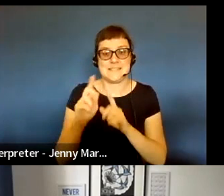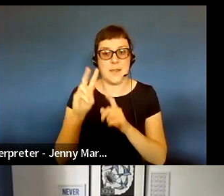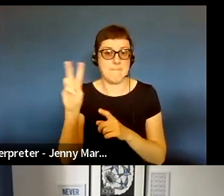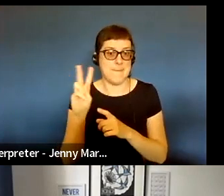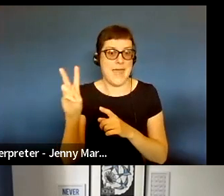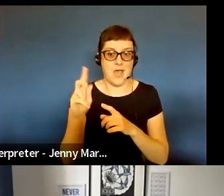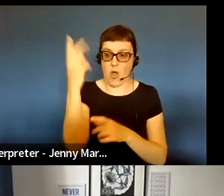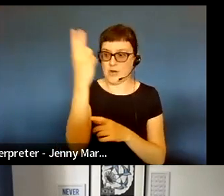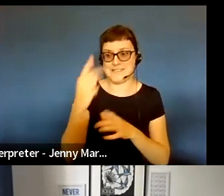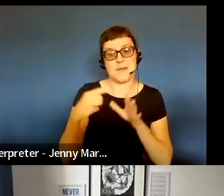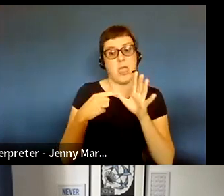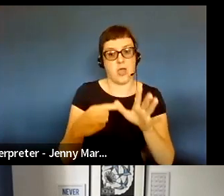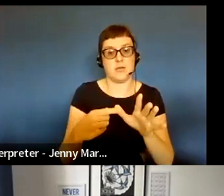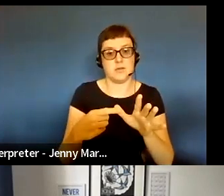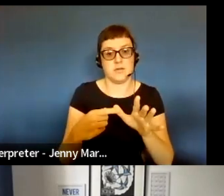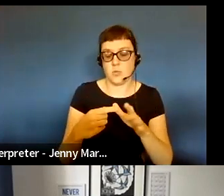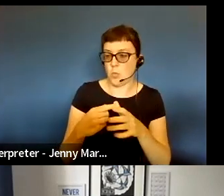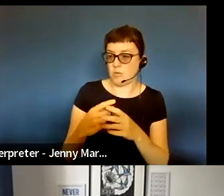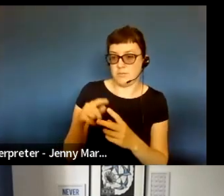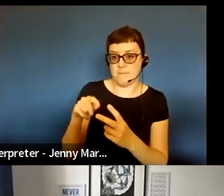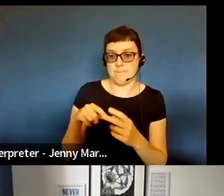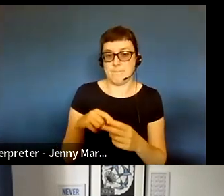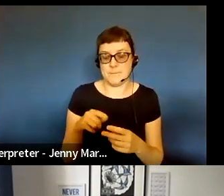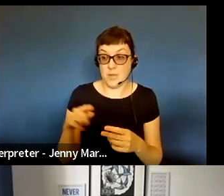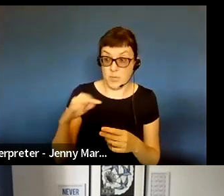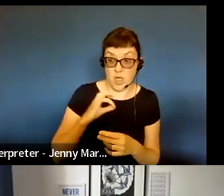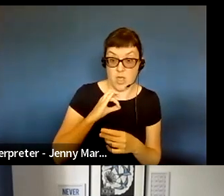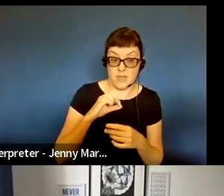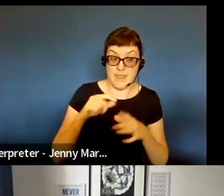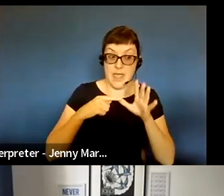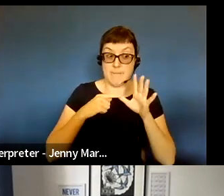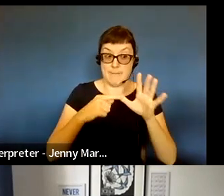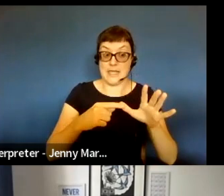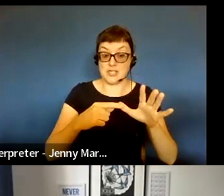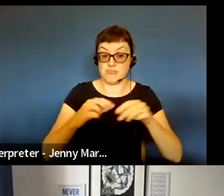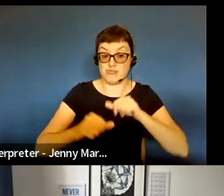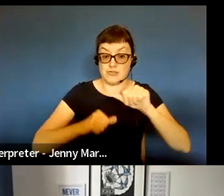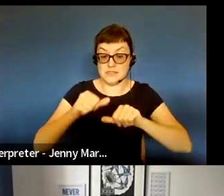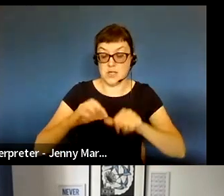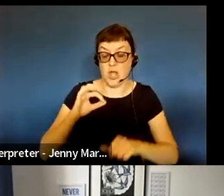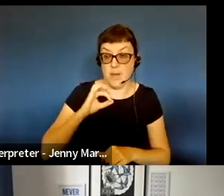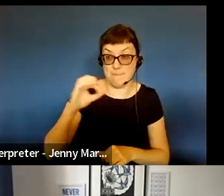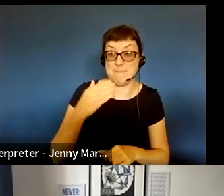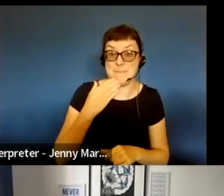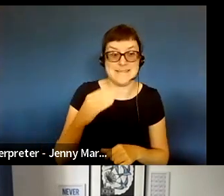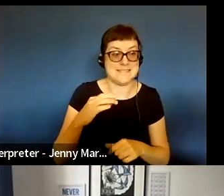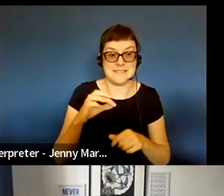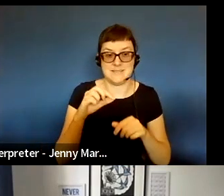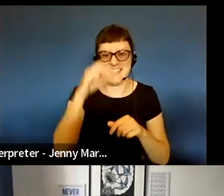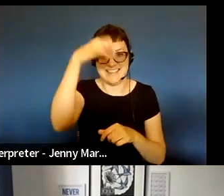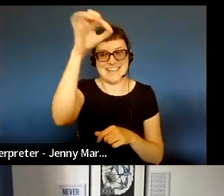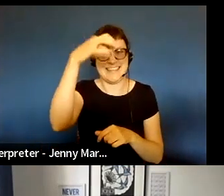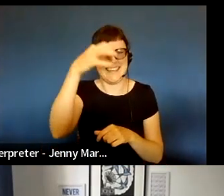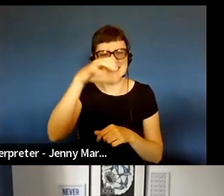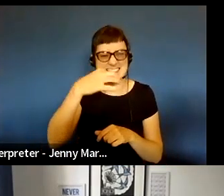We asked the pairs in the application to just tick boxes confirming